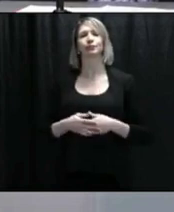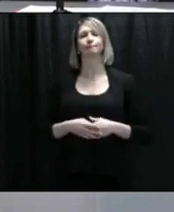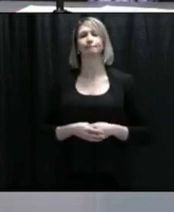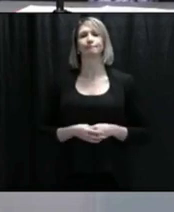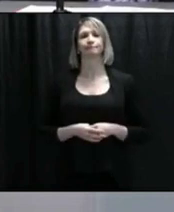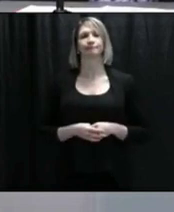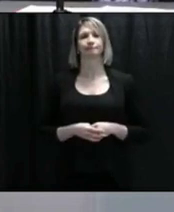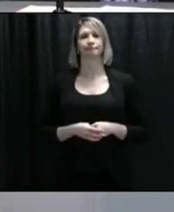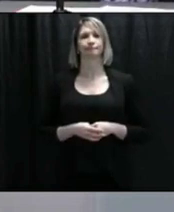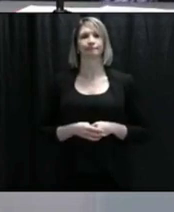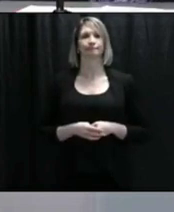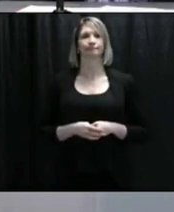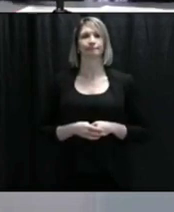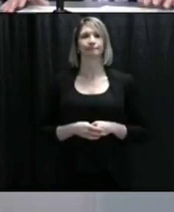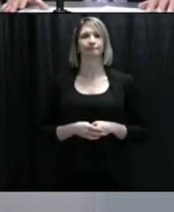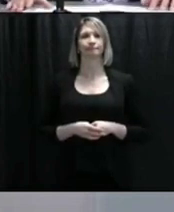Thank you. Thank